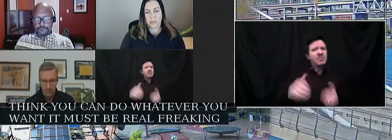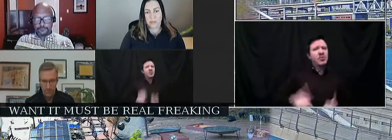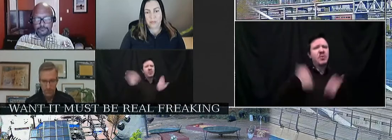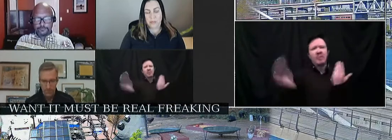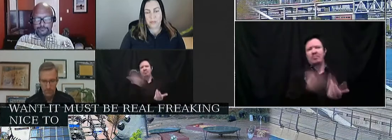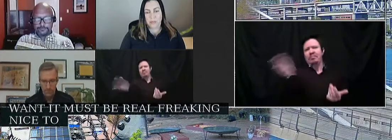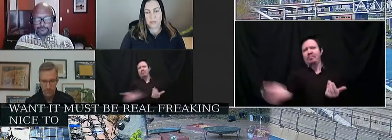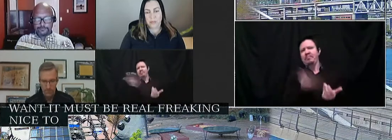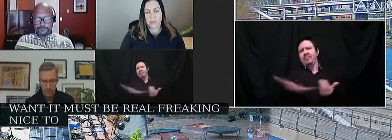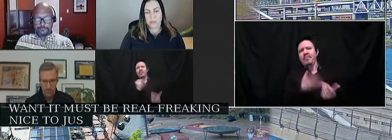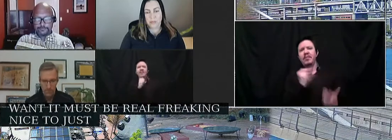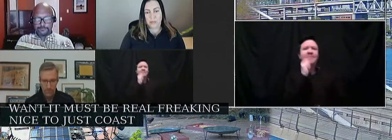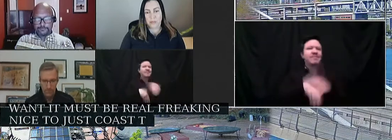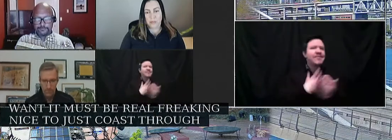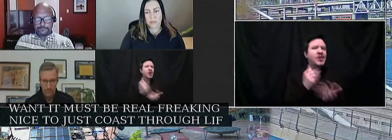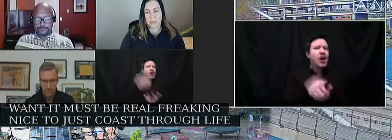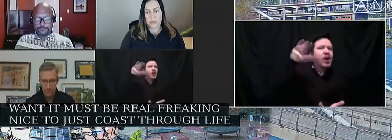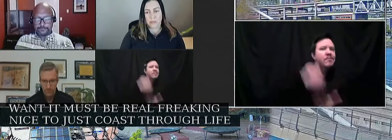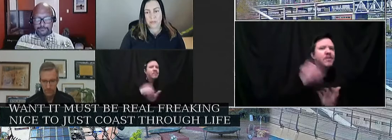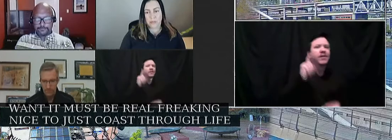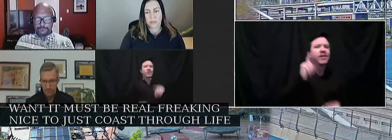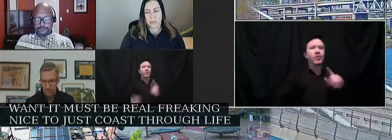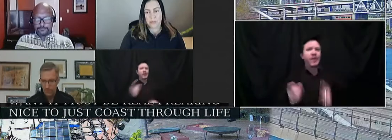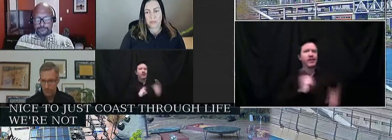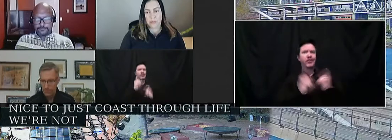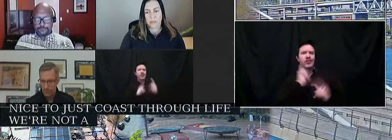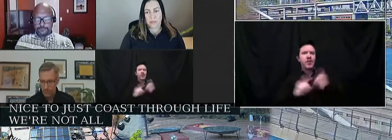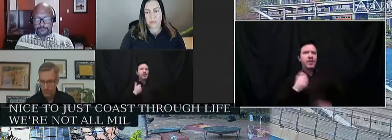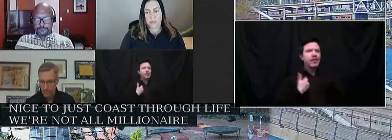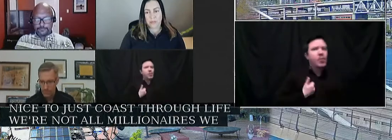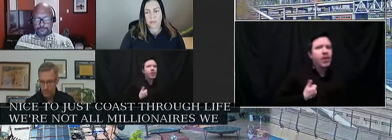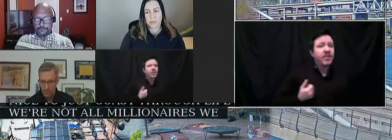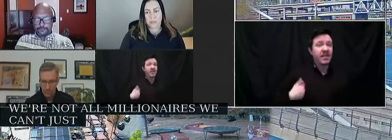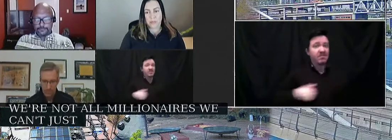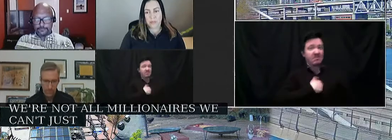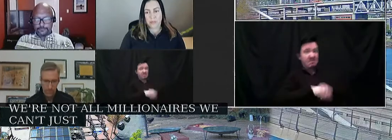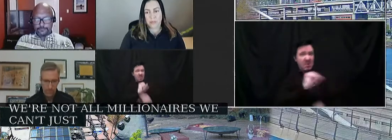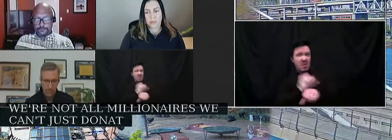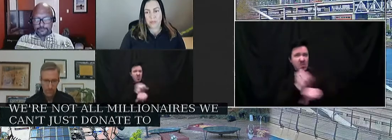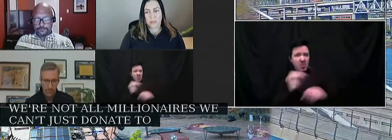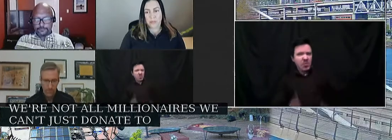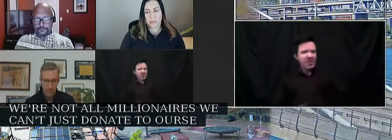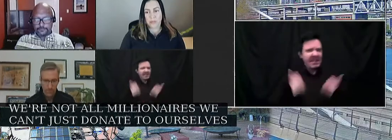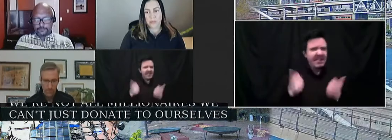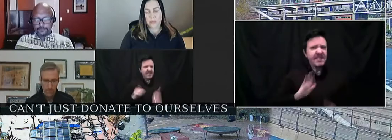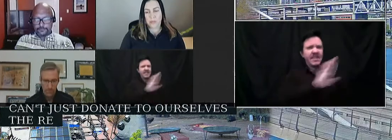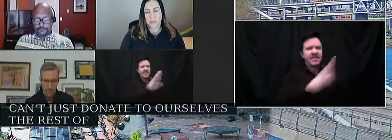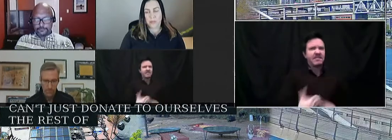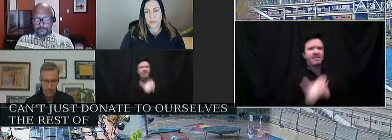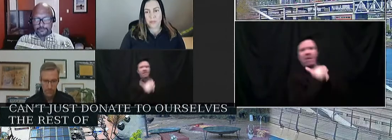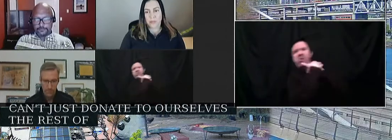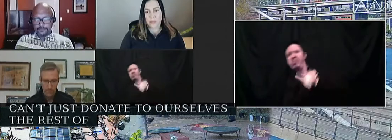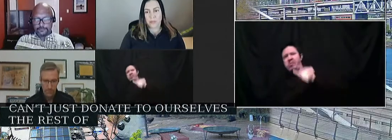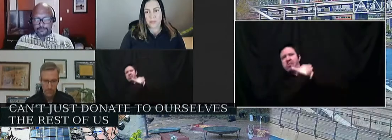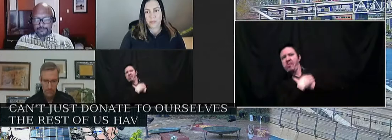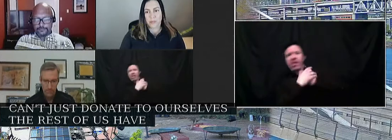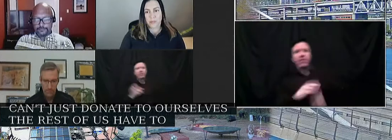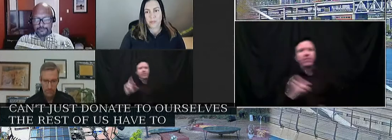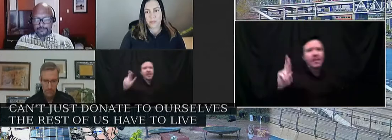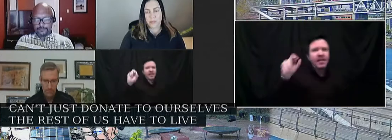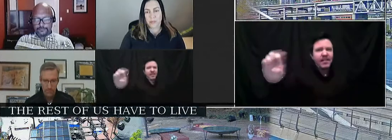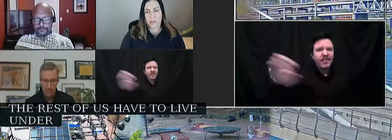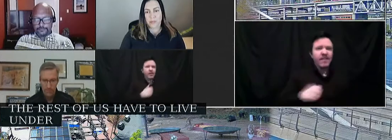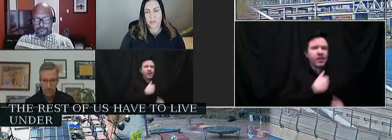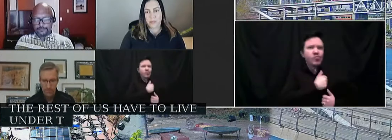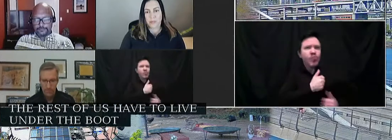But we're not all millionaires. We can't just donate to ourselves. The rest of us have to live under the boot of these freaking race soldiers from the suburbs that you